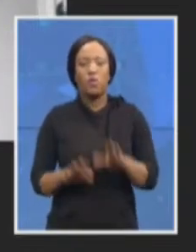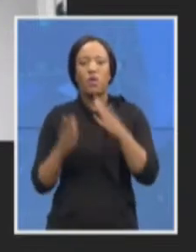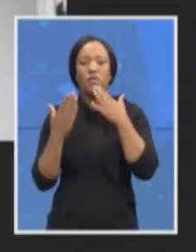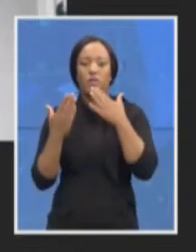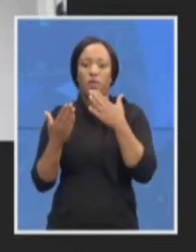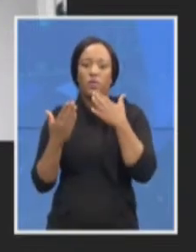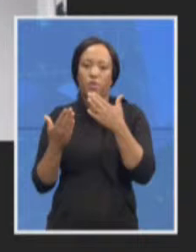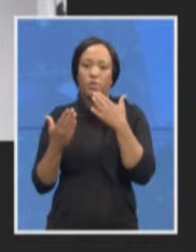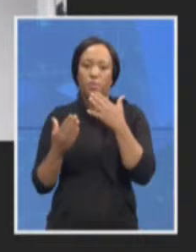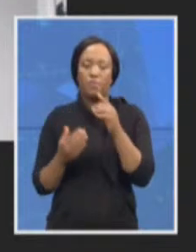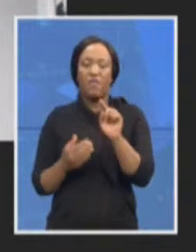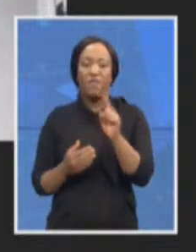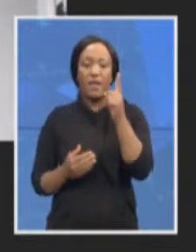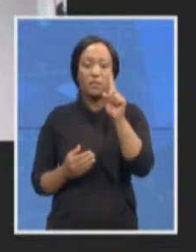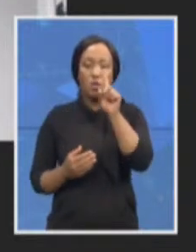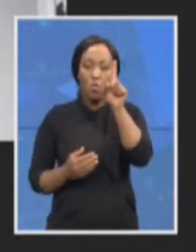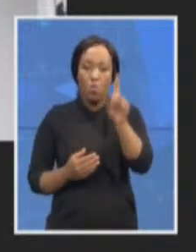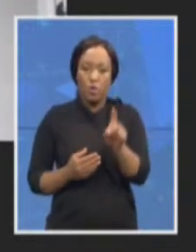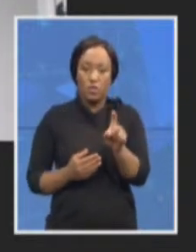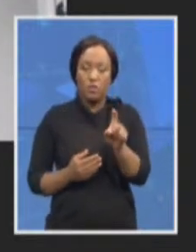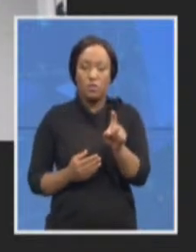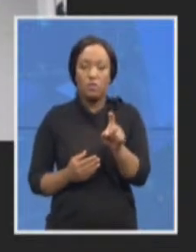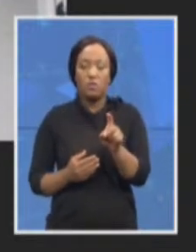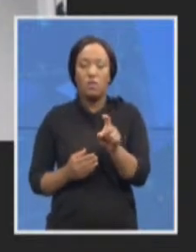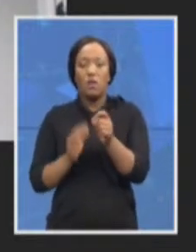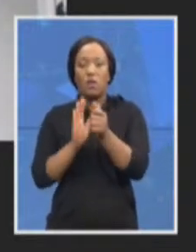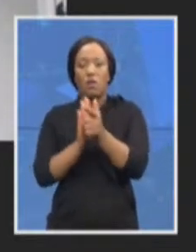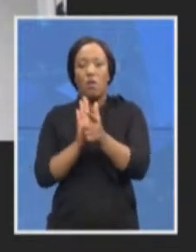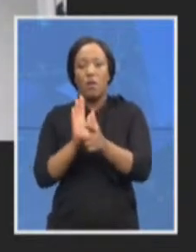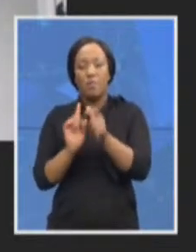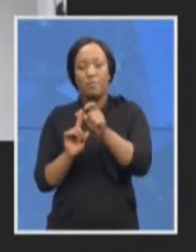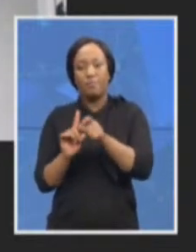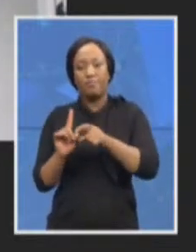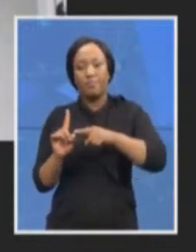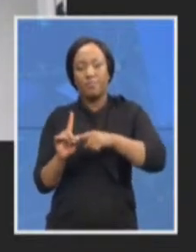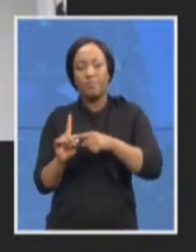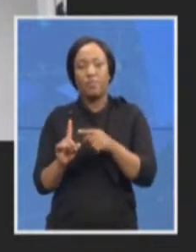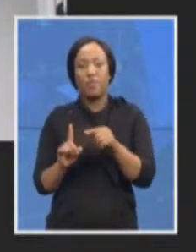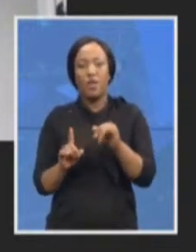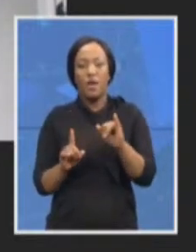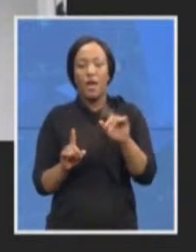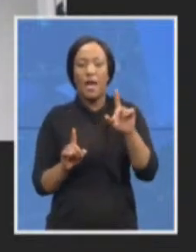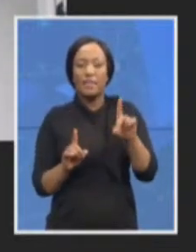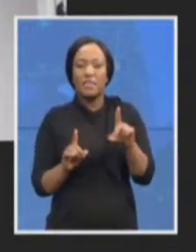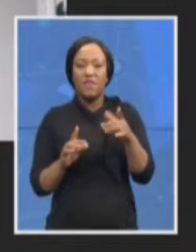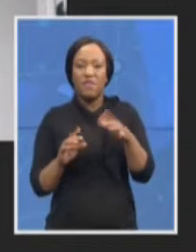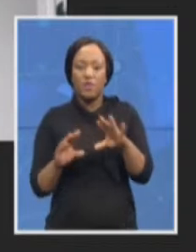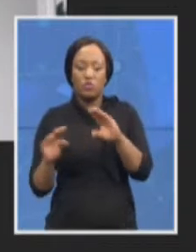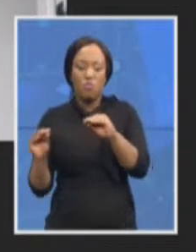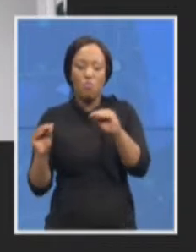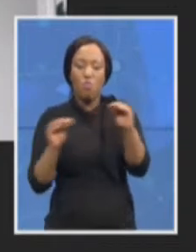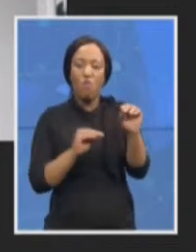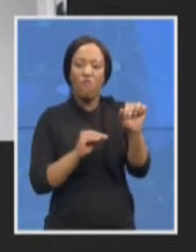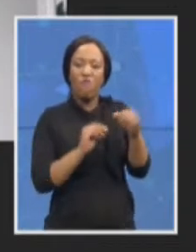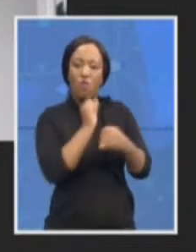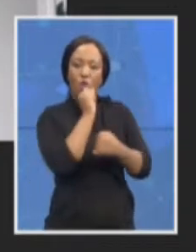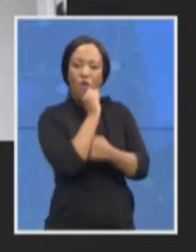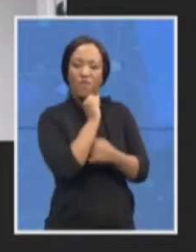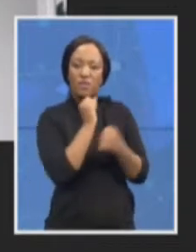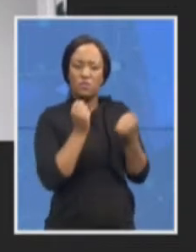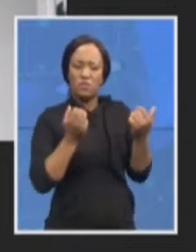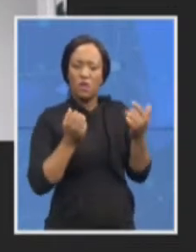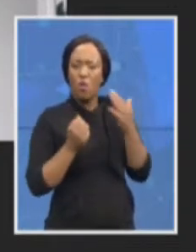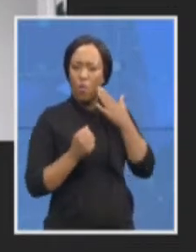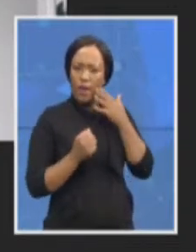advocate is when did the ID move into its new premises you mentioned them earlier secondly has the process